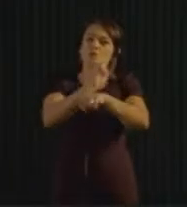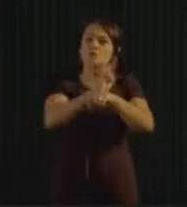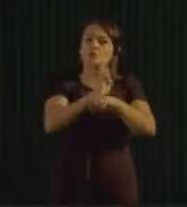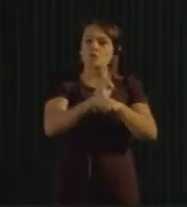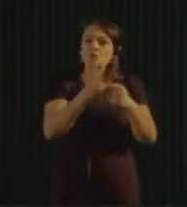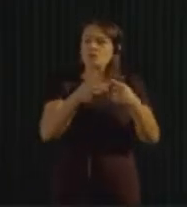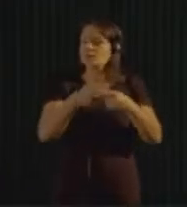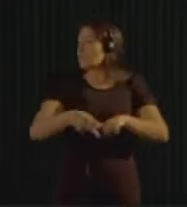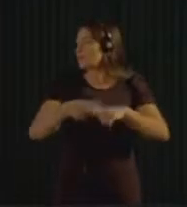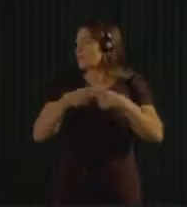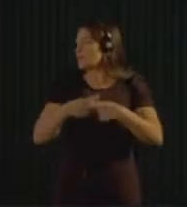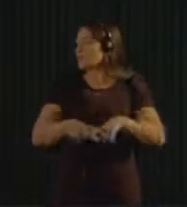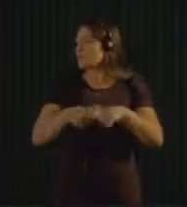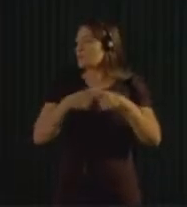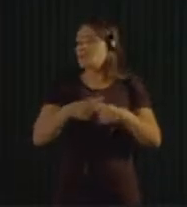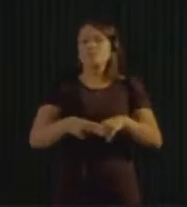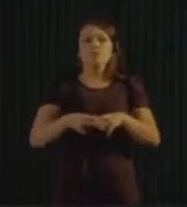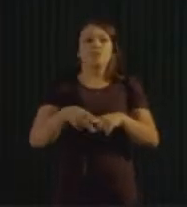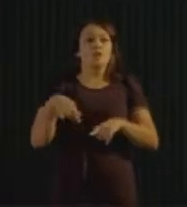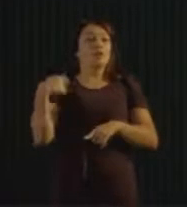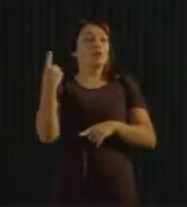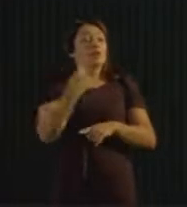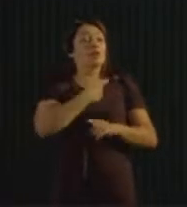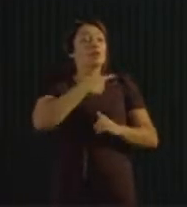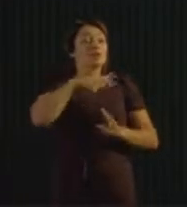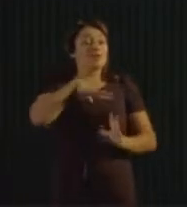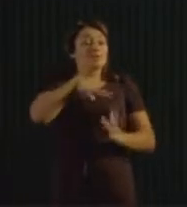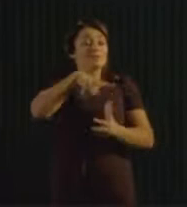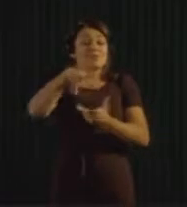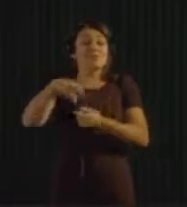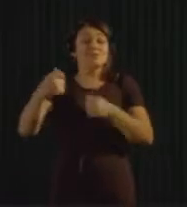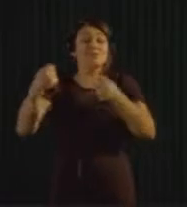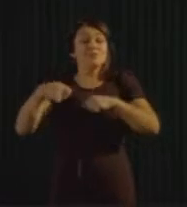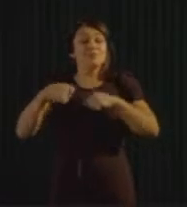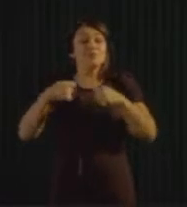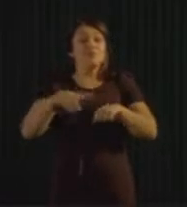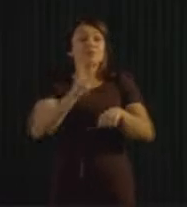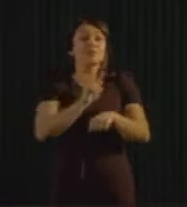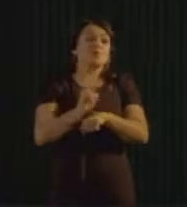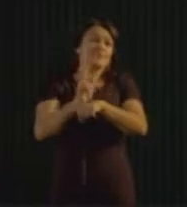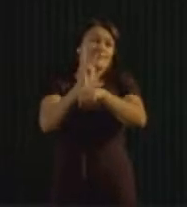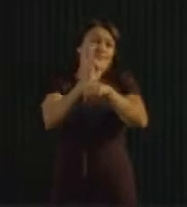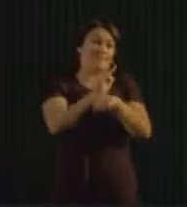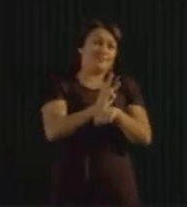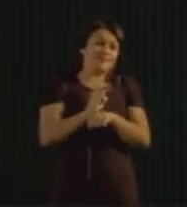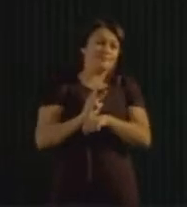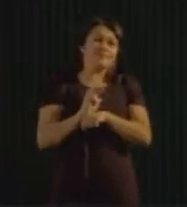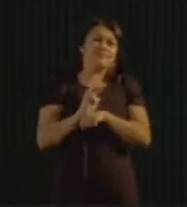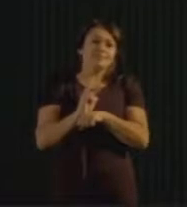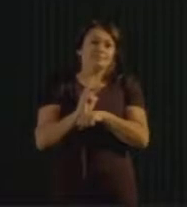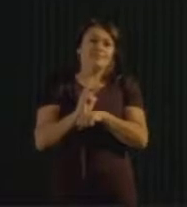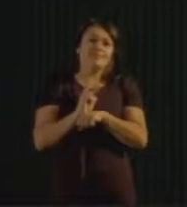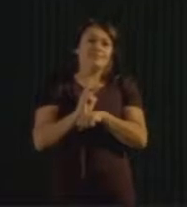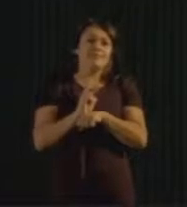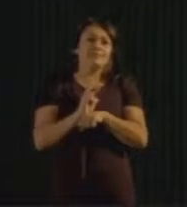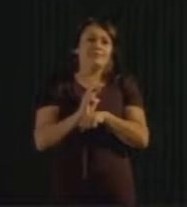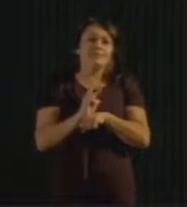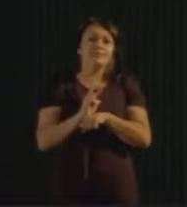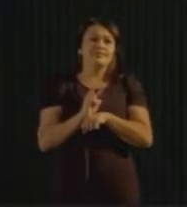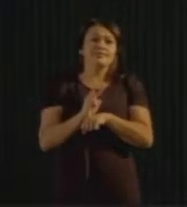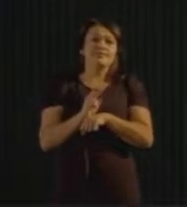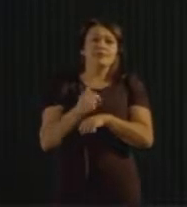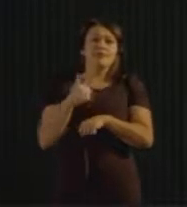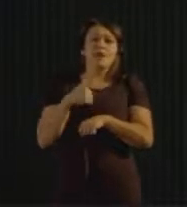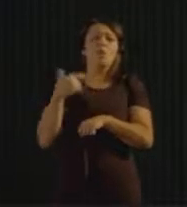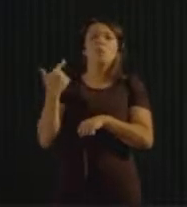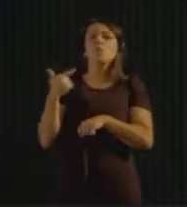the globe. It's with everything around us. That is our planet, our home. So remember, there is no such thing as a free lunch and